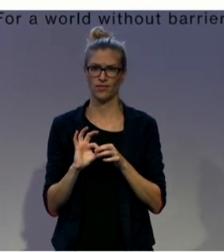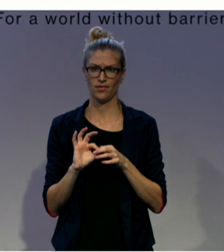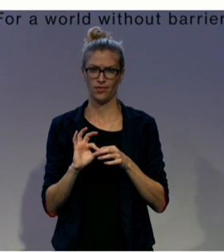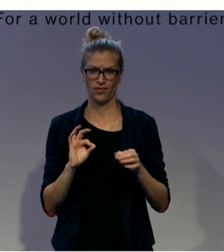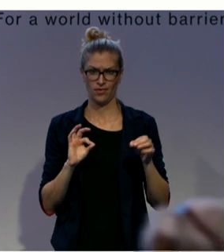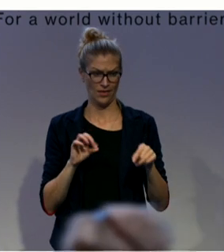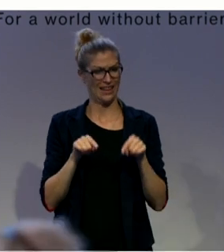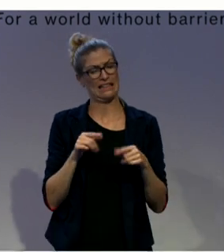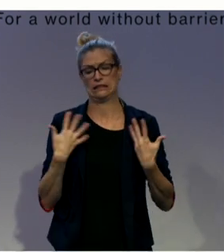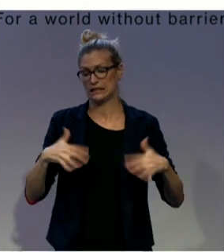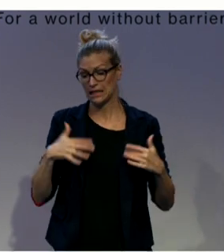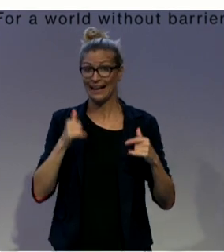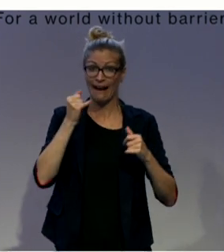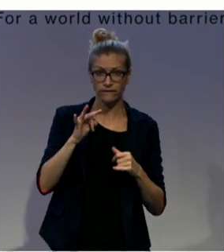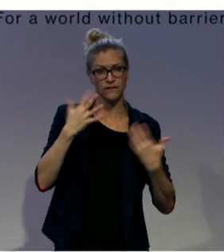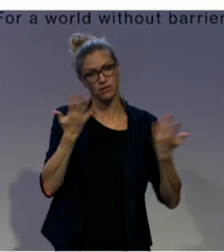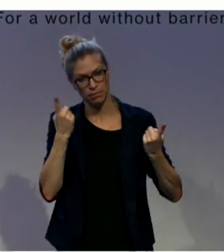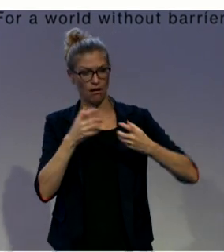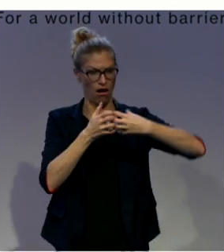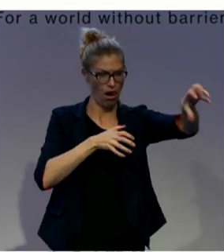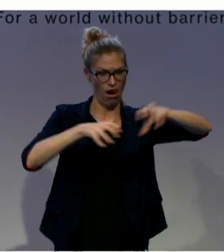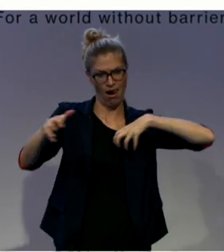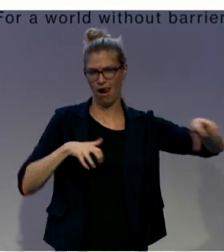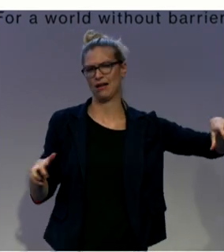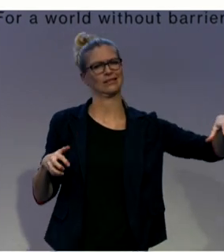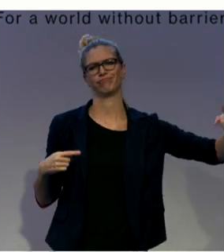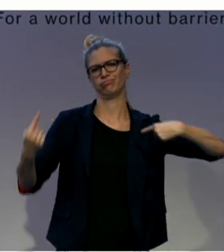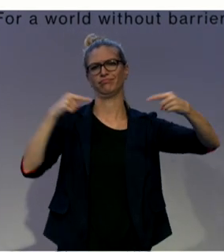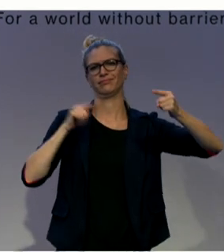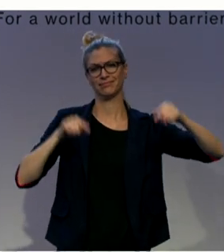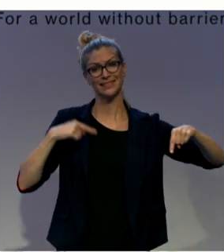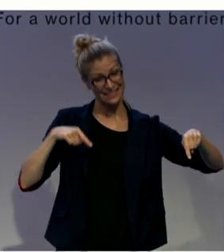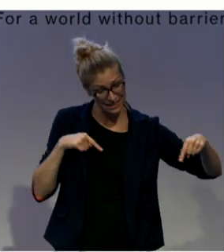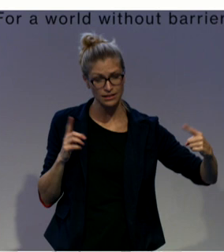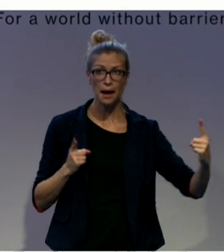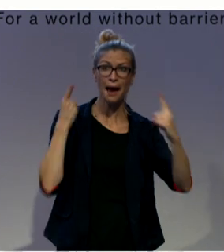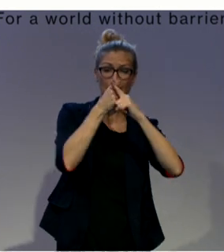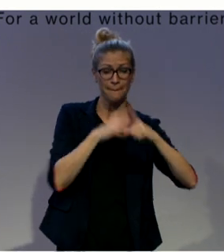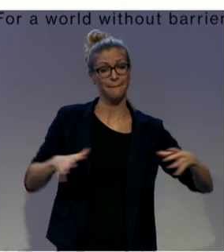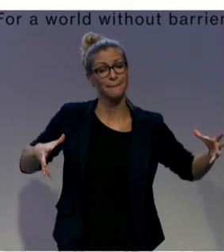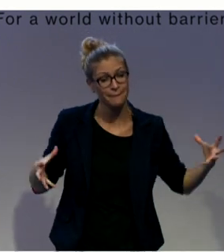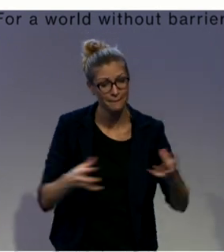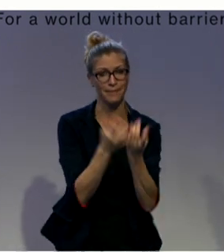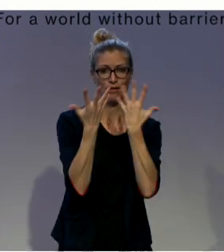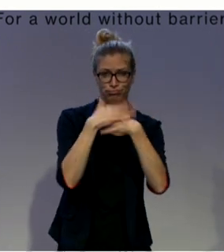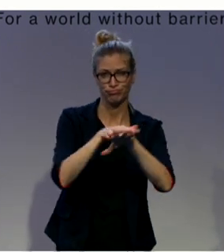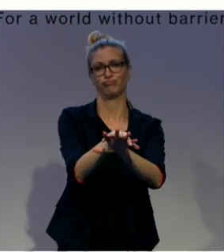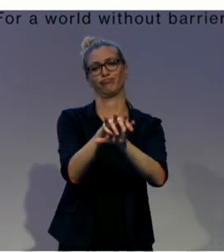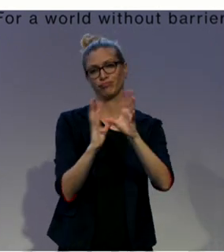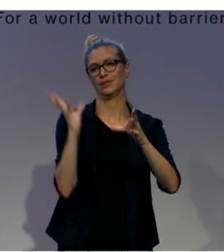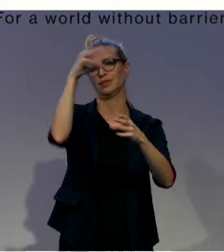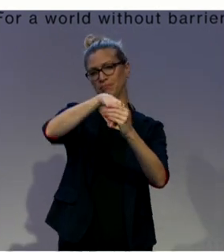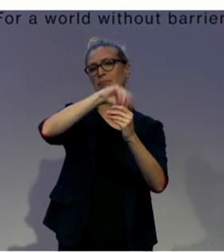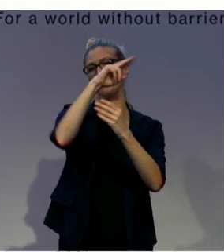Duality promotes the false idea that we always practice inclusion for the sake of a disadvantaged